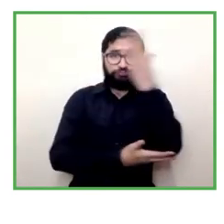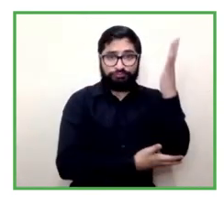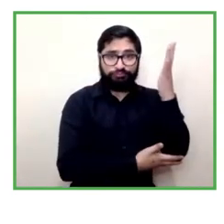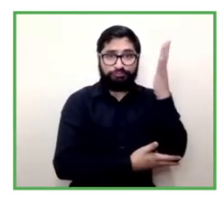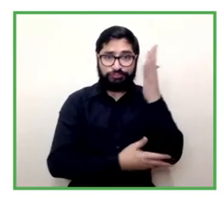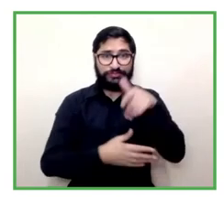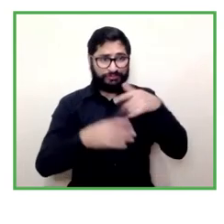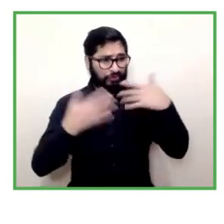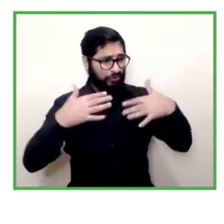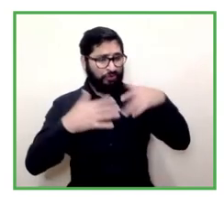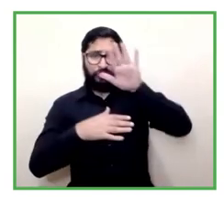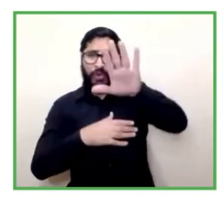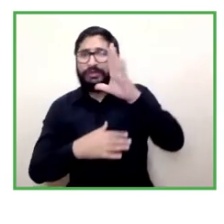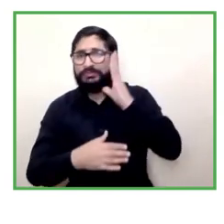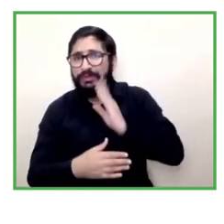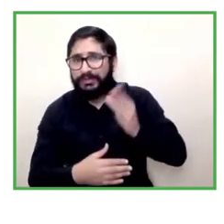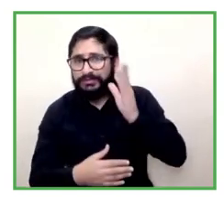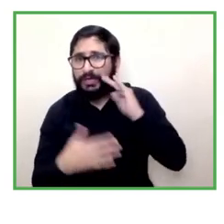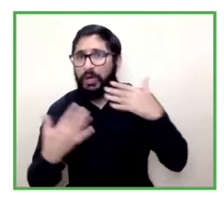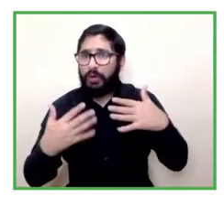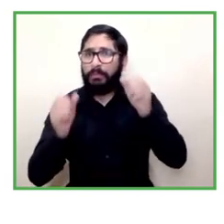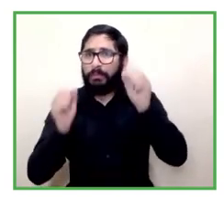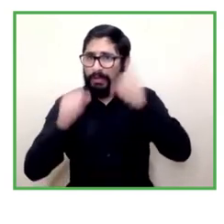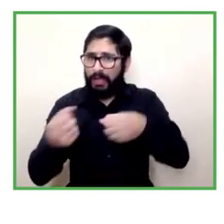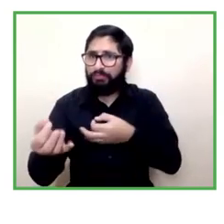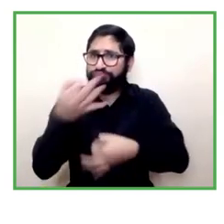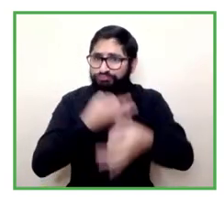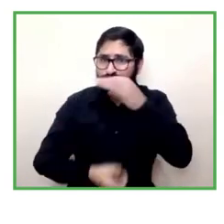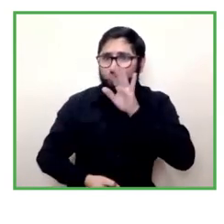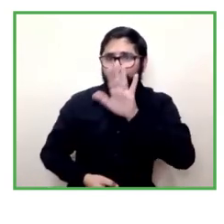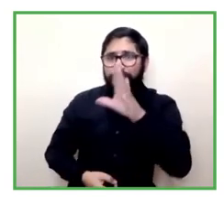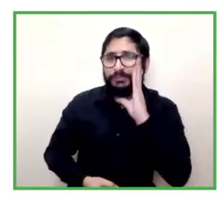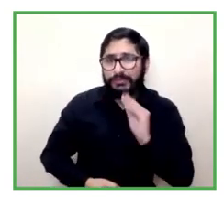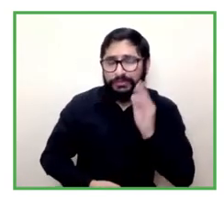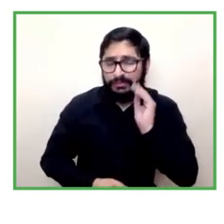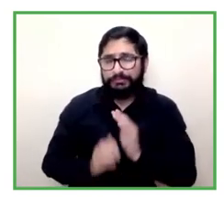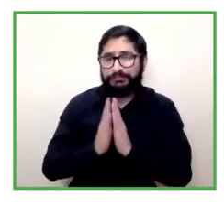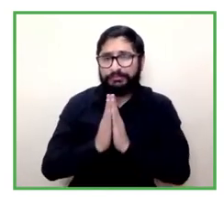challenges that you stated that you post are also